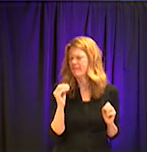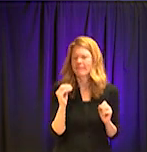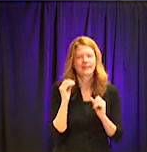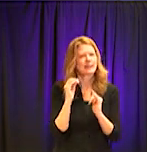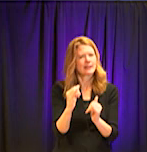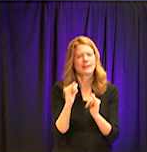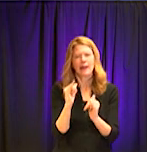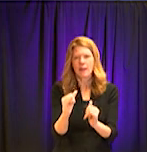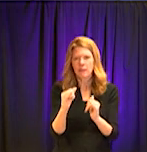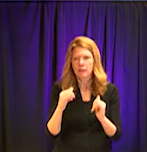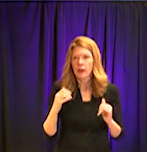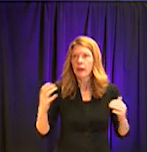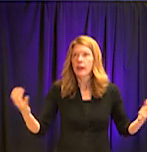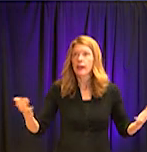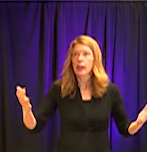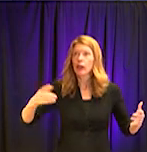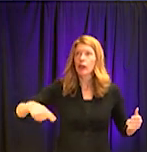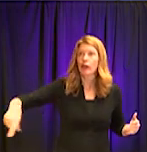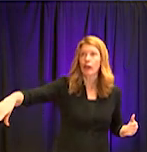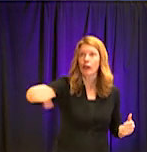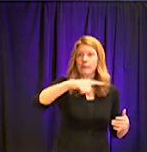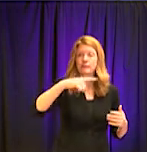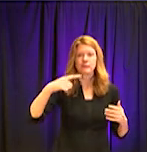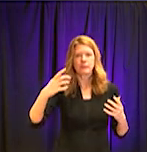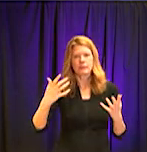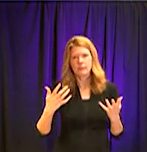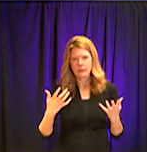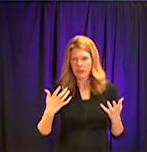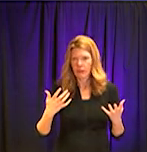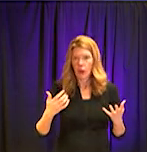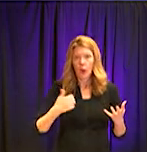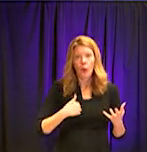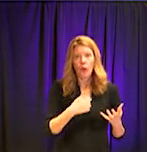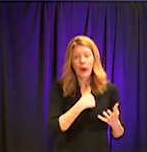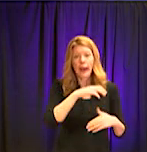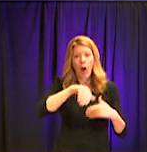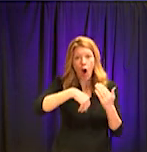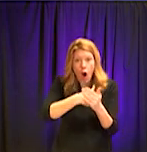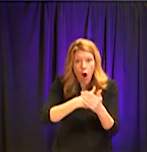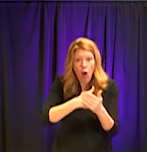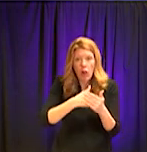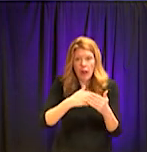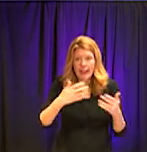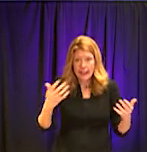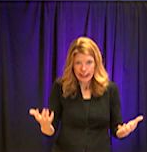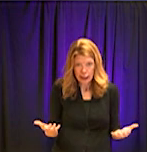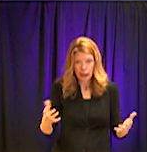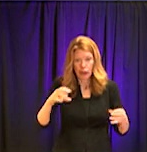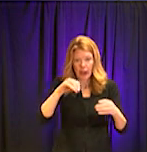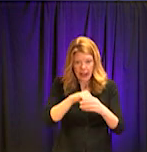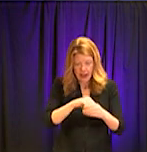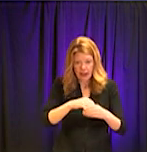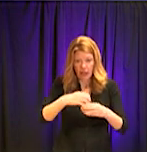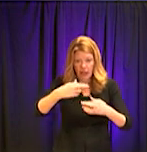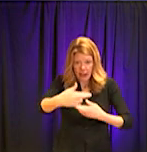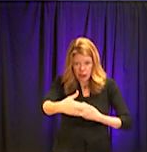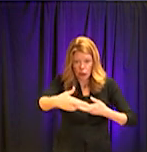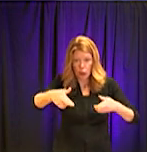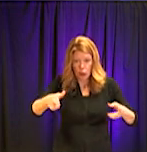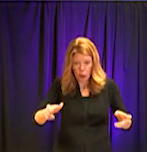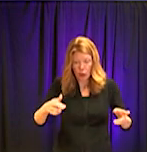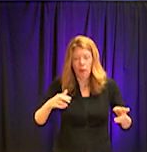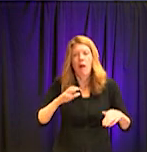auditorium, everybody is at least six feet apart, some of us even more. So we are practicing safe